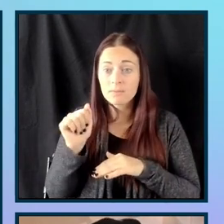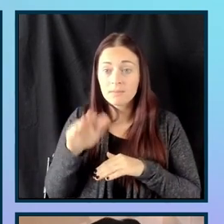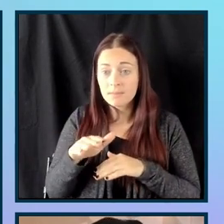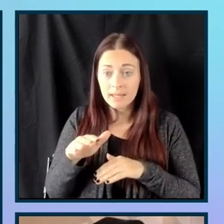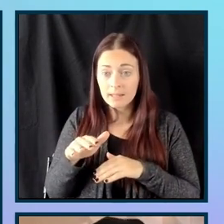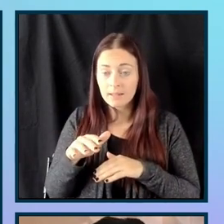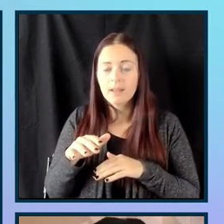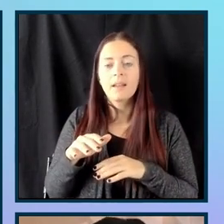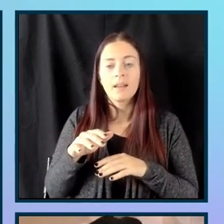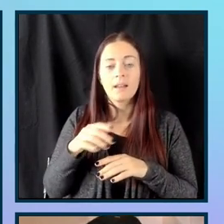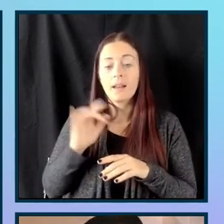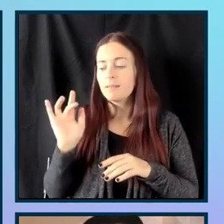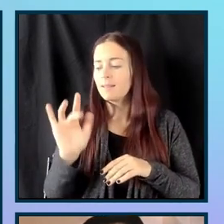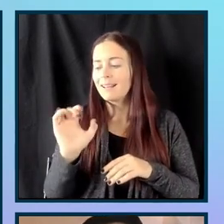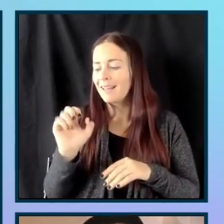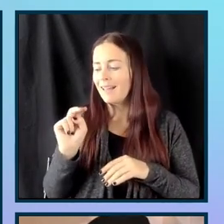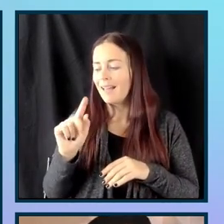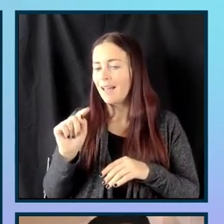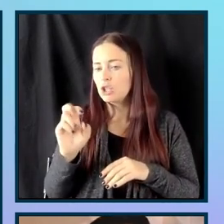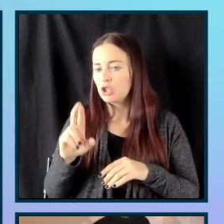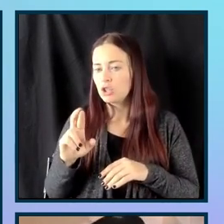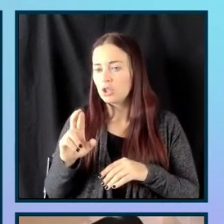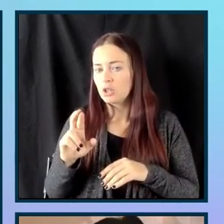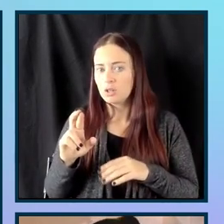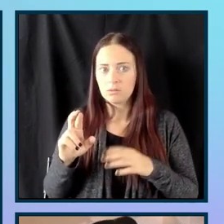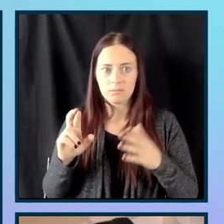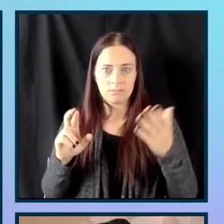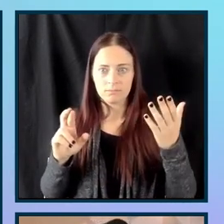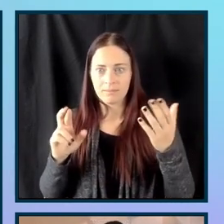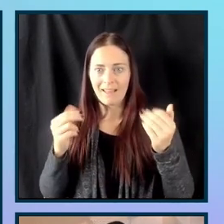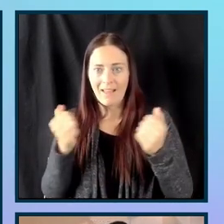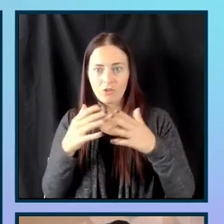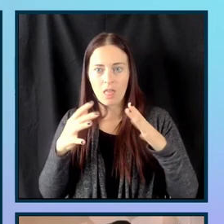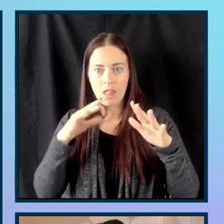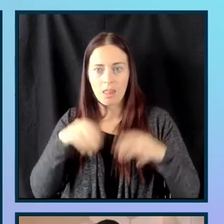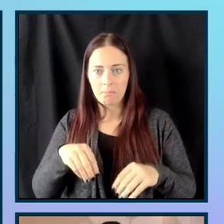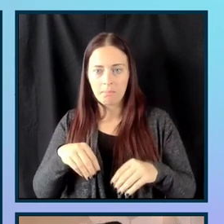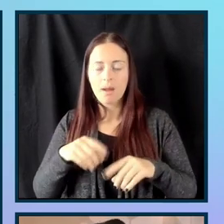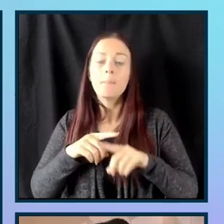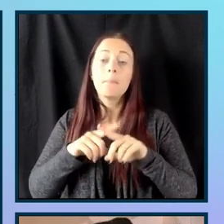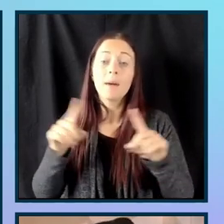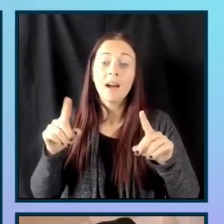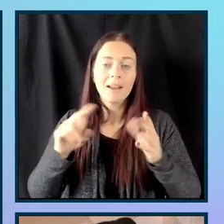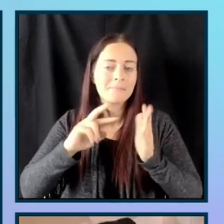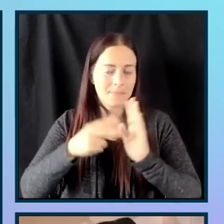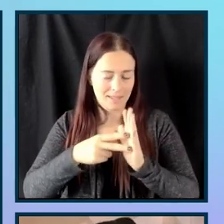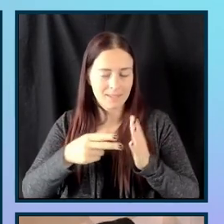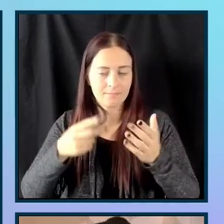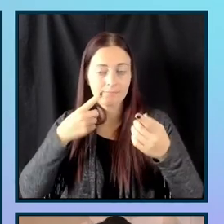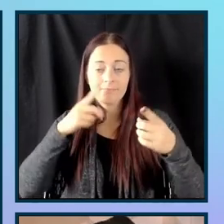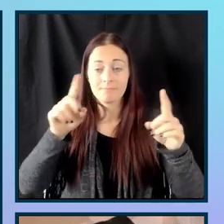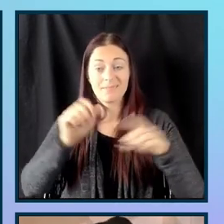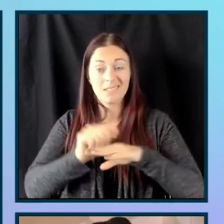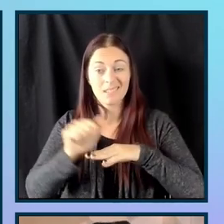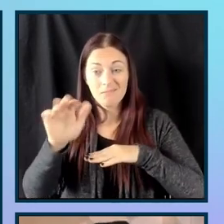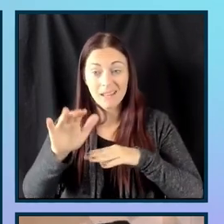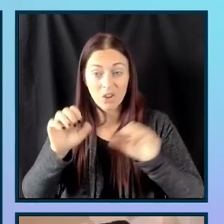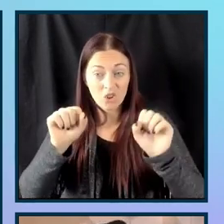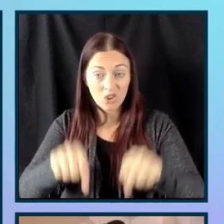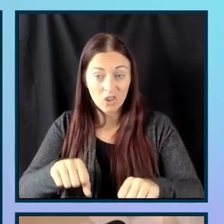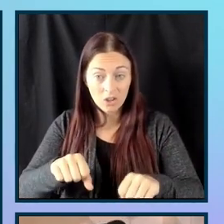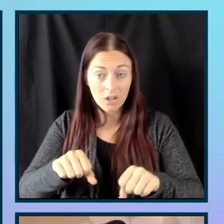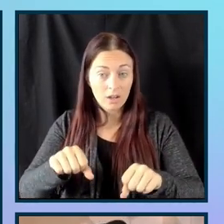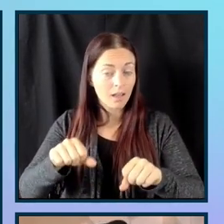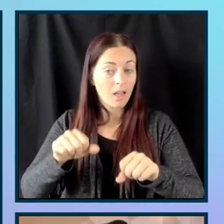So, I know that it kind of, everything disappeared because I'm in CodePen, but it did allow me to submit that form, and it did go through. The browser